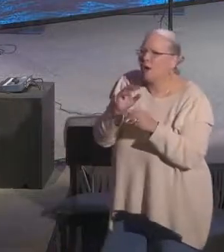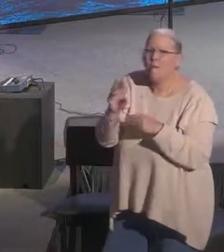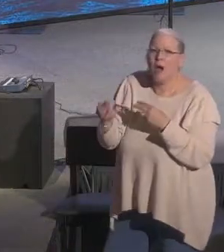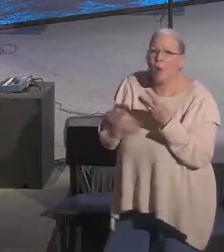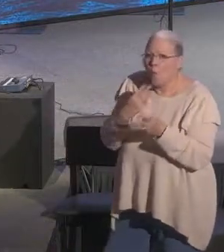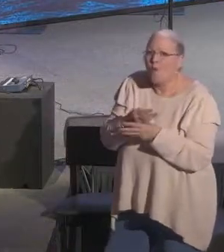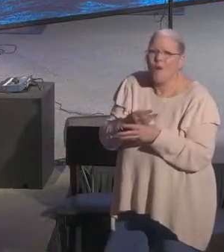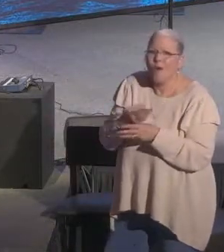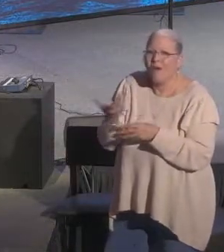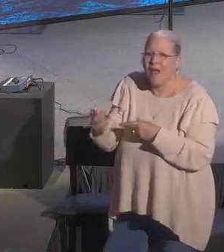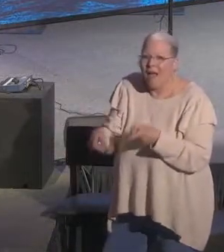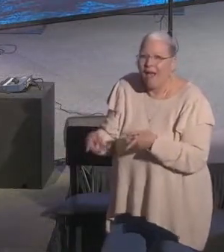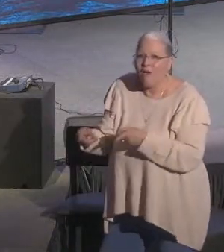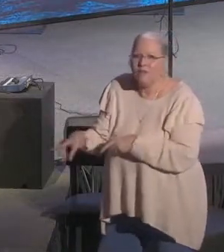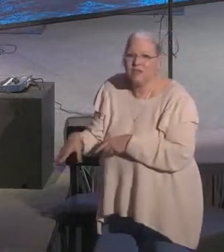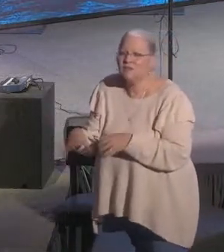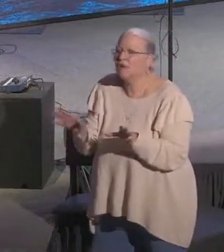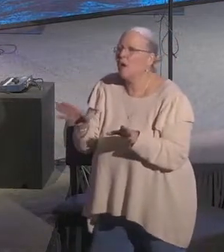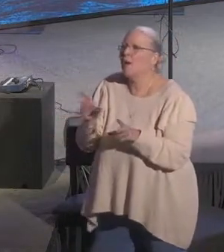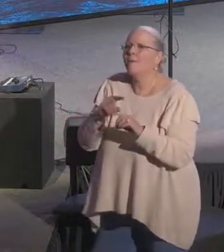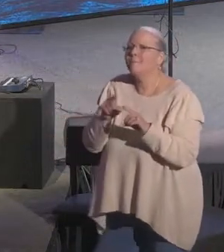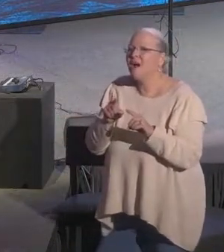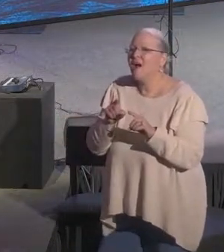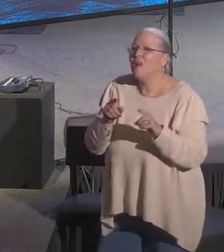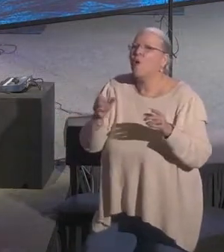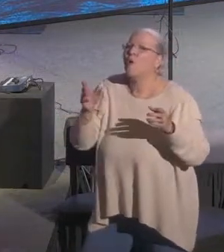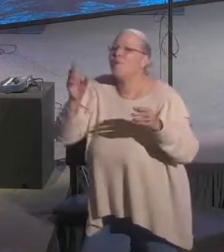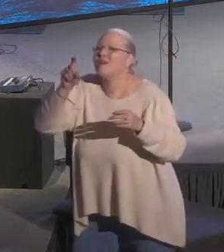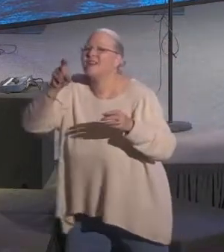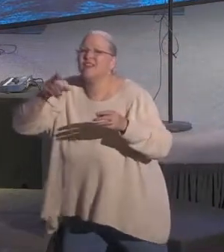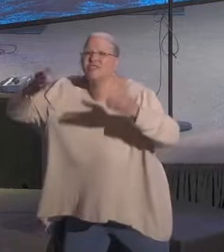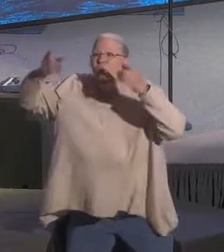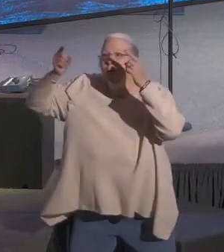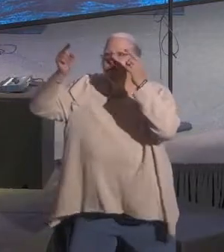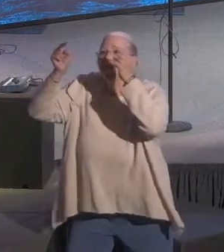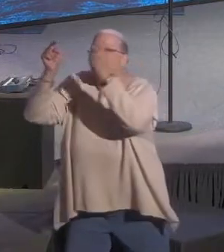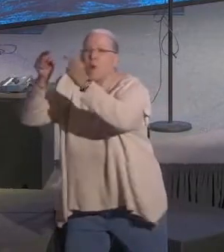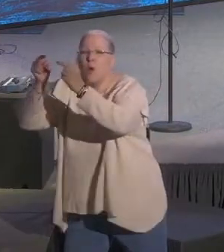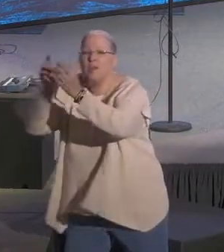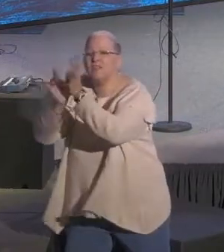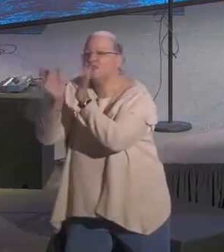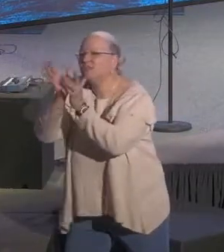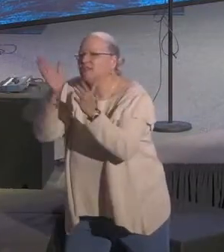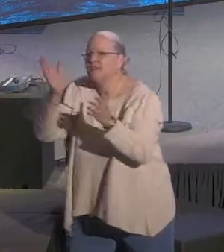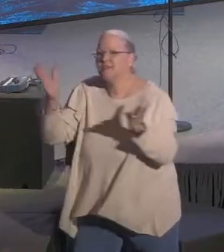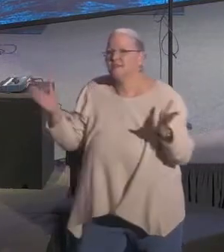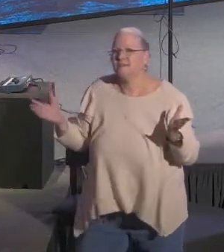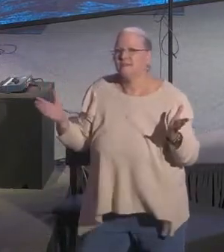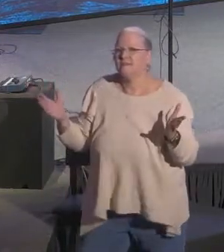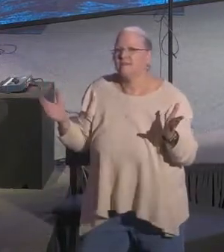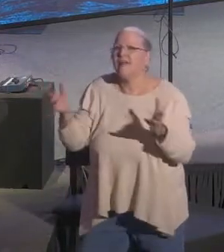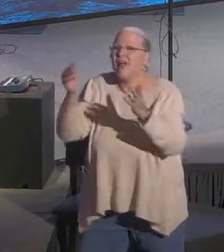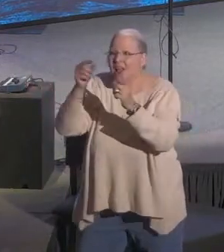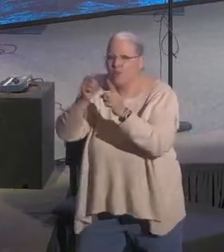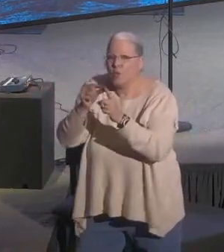we should talk about world events in church, but we need to bring it back to what Christ says about those events in his word.